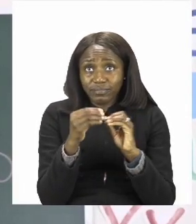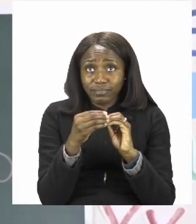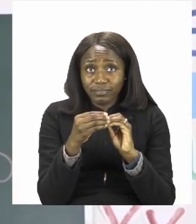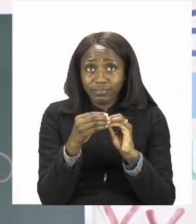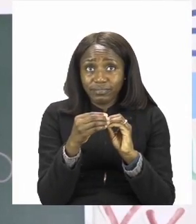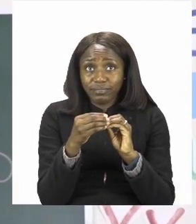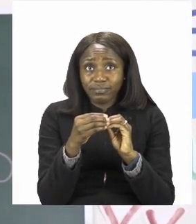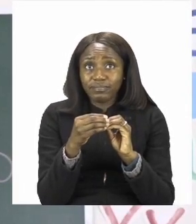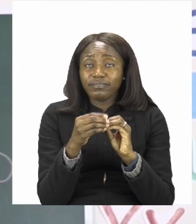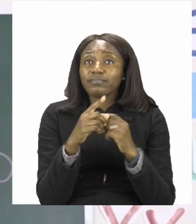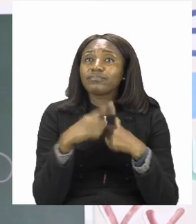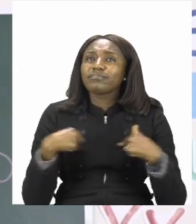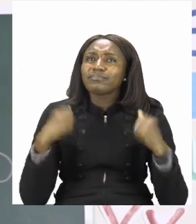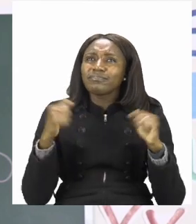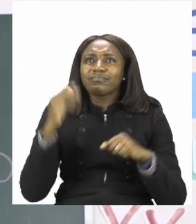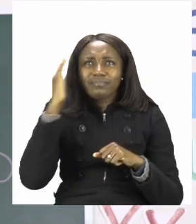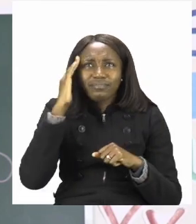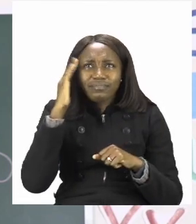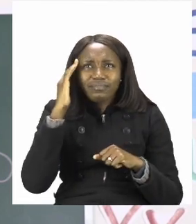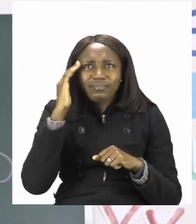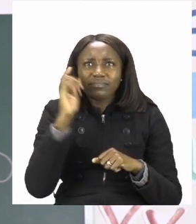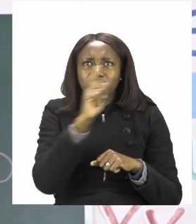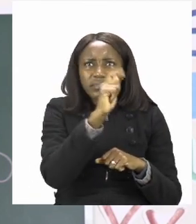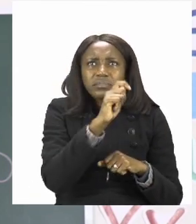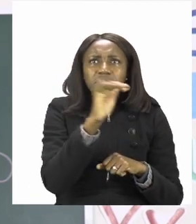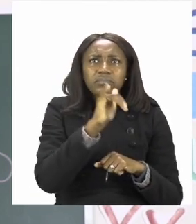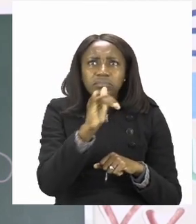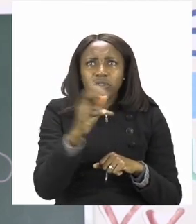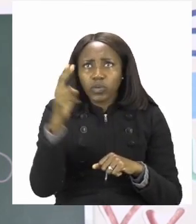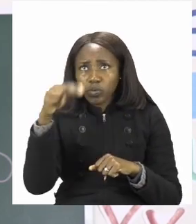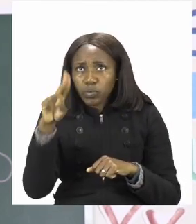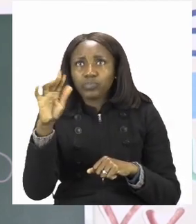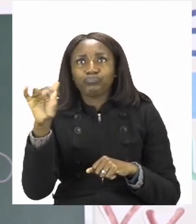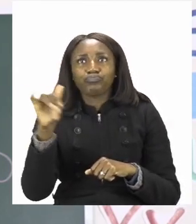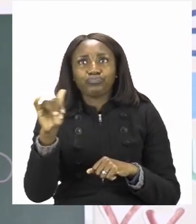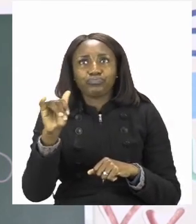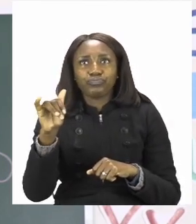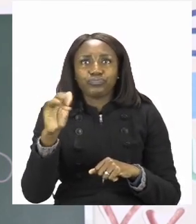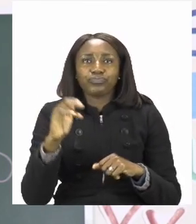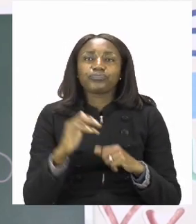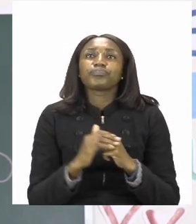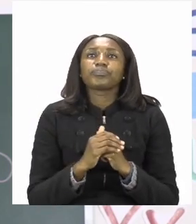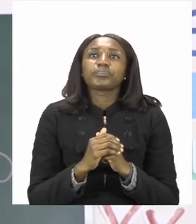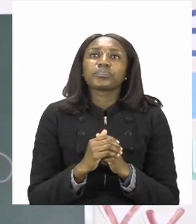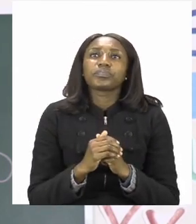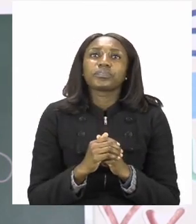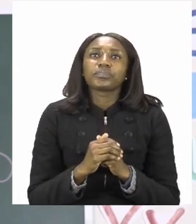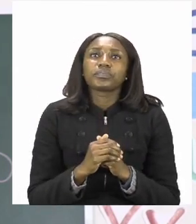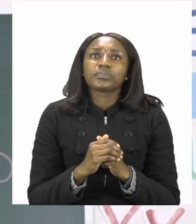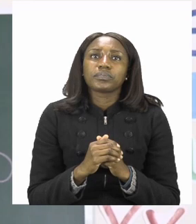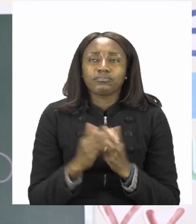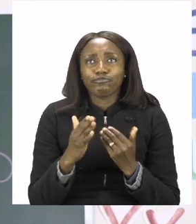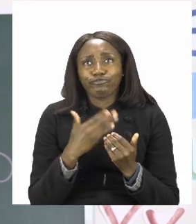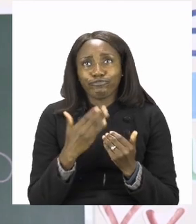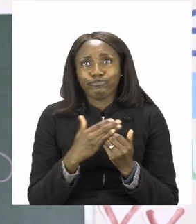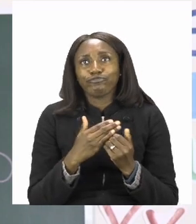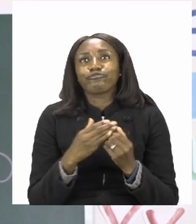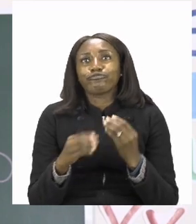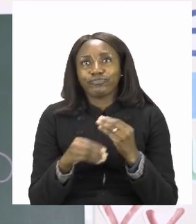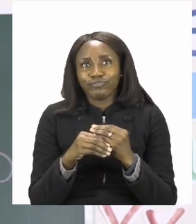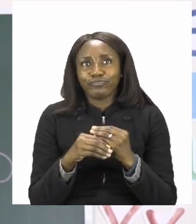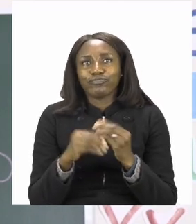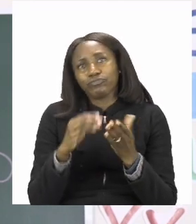we need to know first which ones are our tens and which ones are our units. That way we know what we are adding.